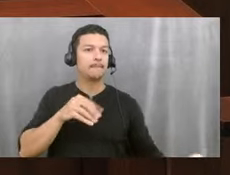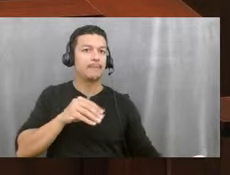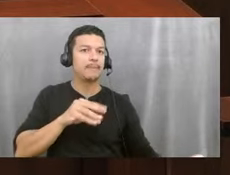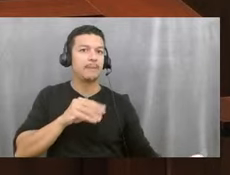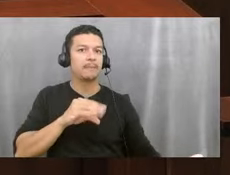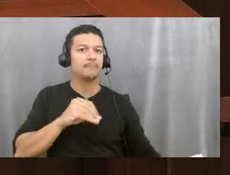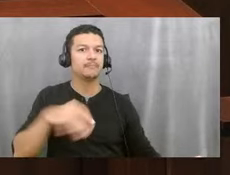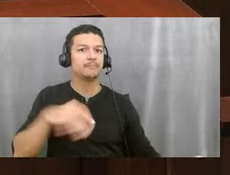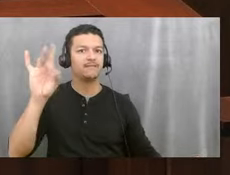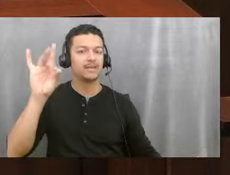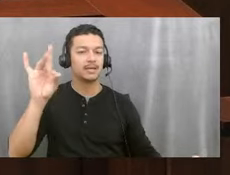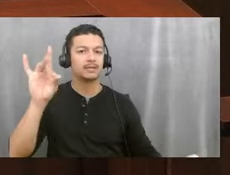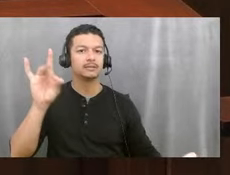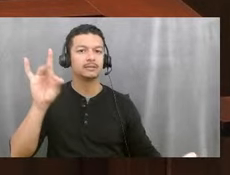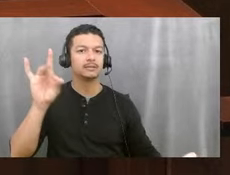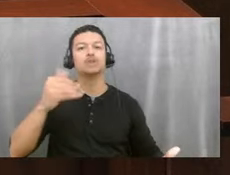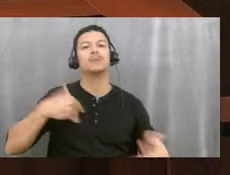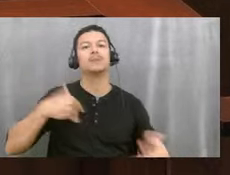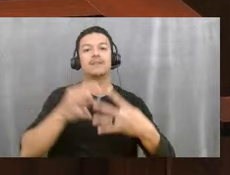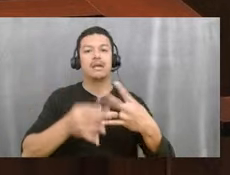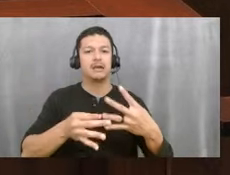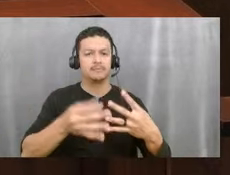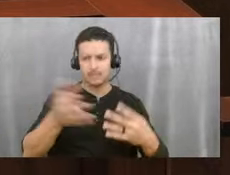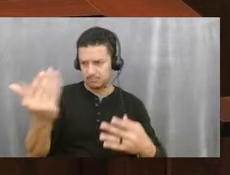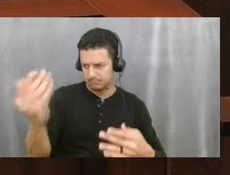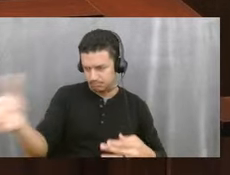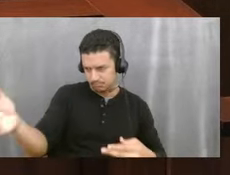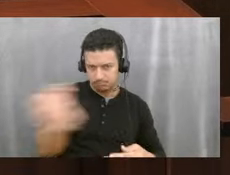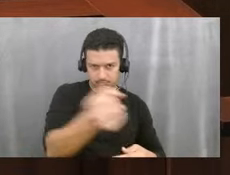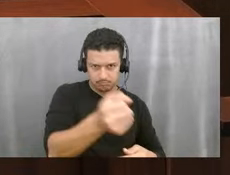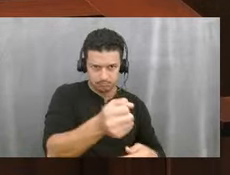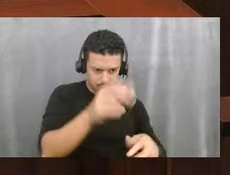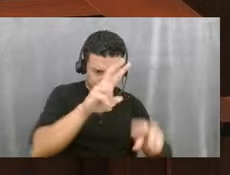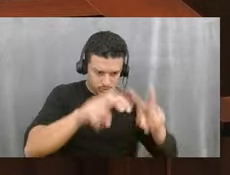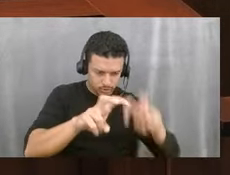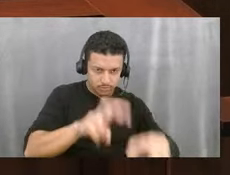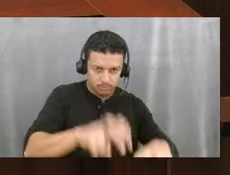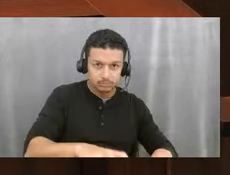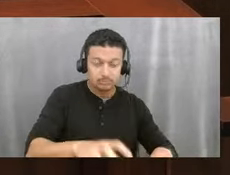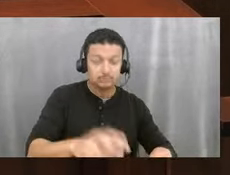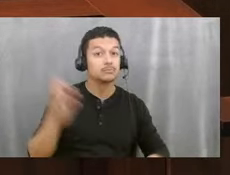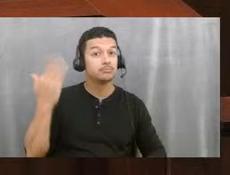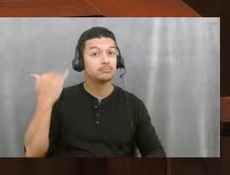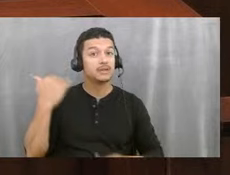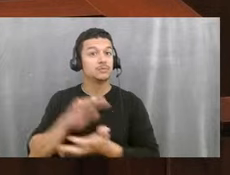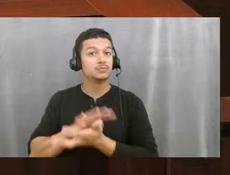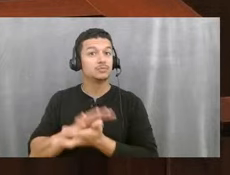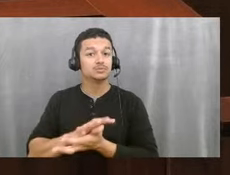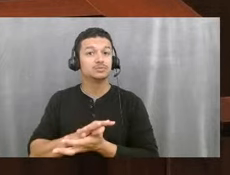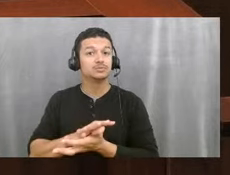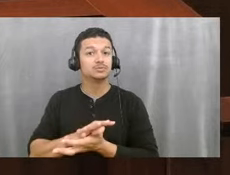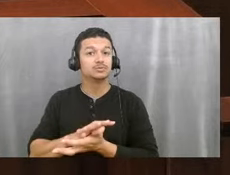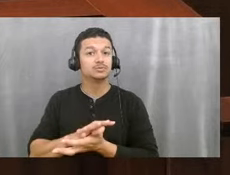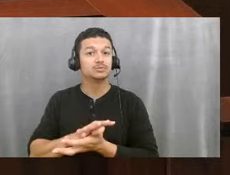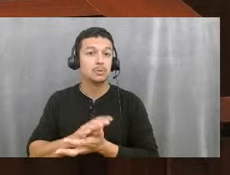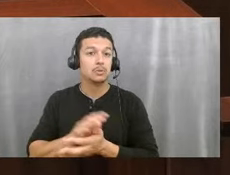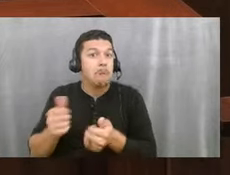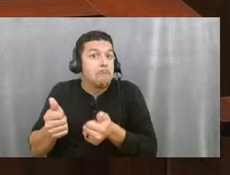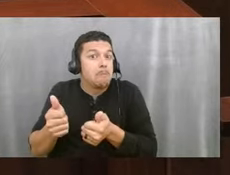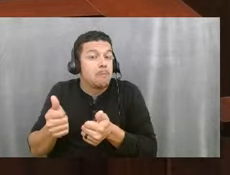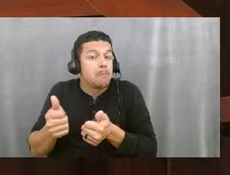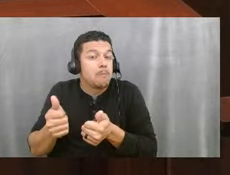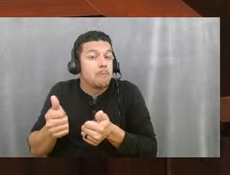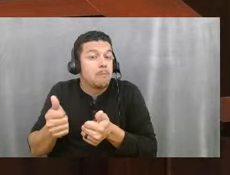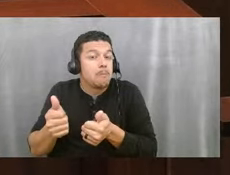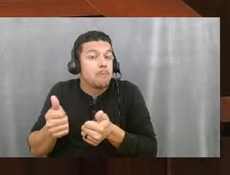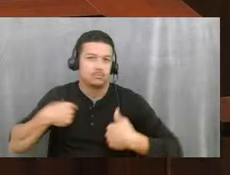bags as they go in. The four schools that we did it in actually went very well. It was not something that I was excited about, but it's actually gone well. And so